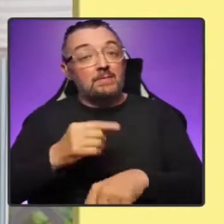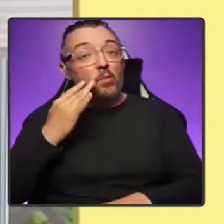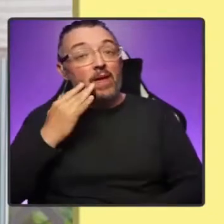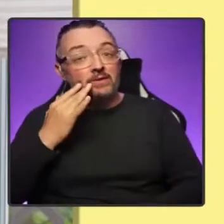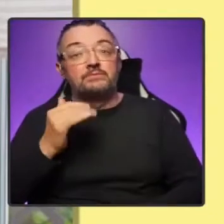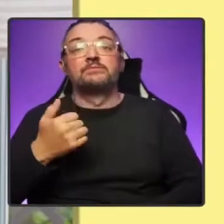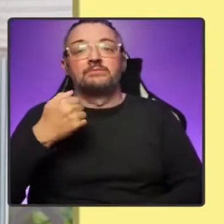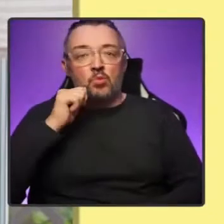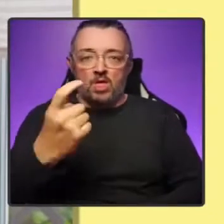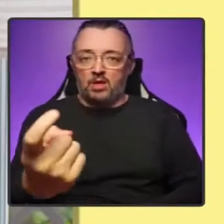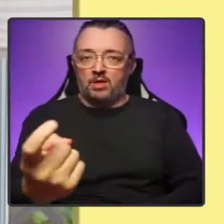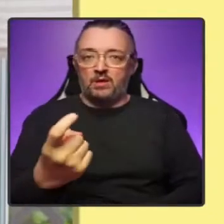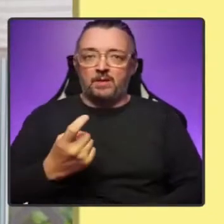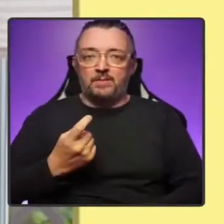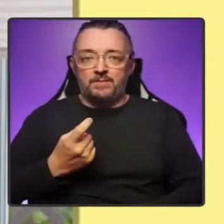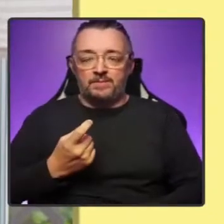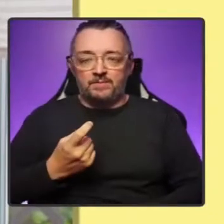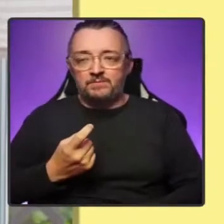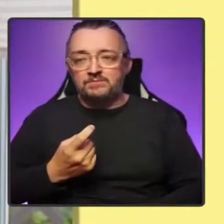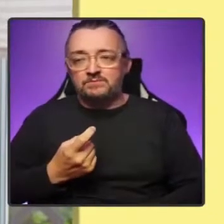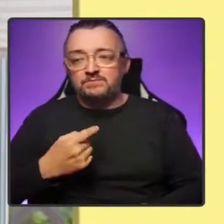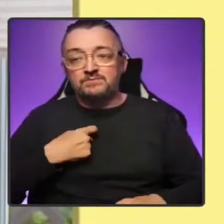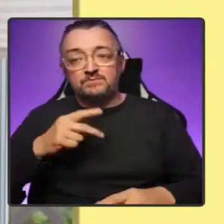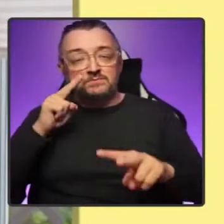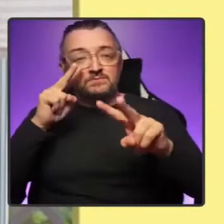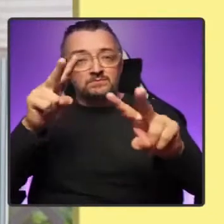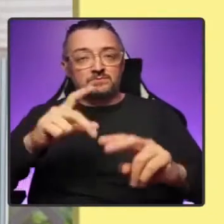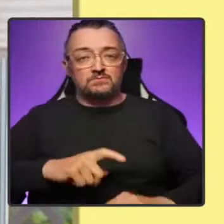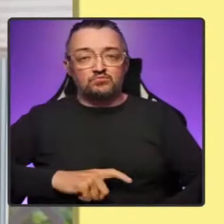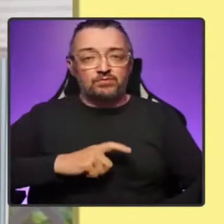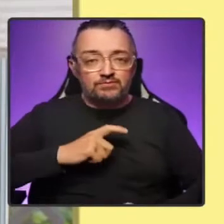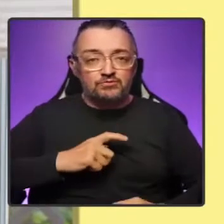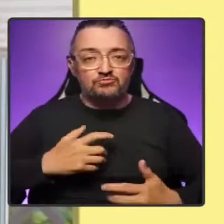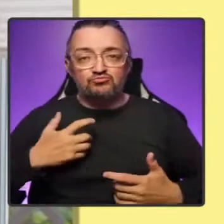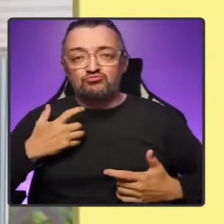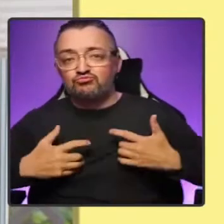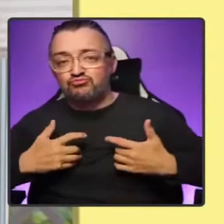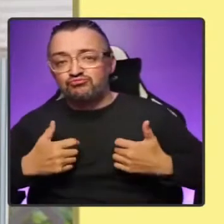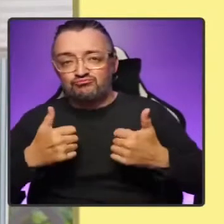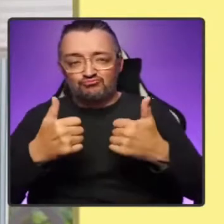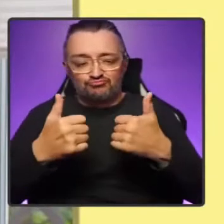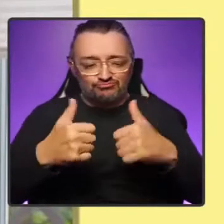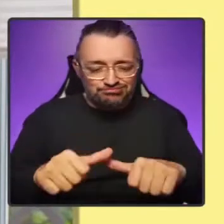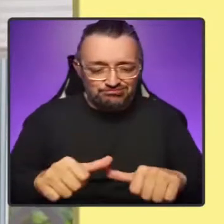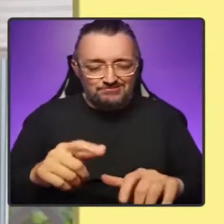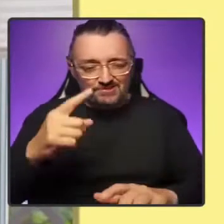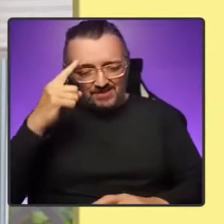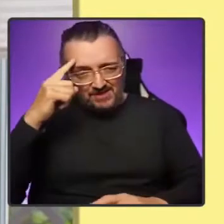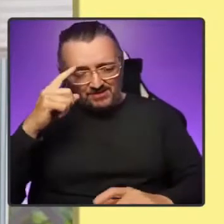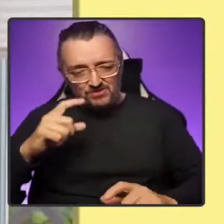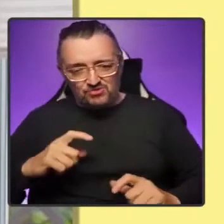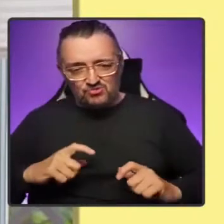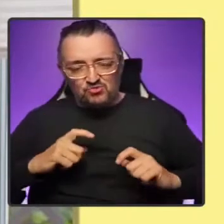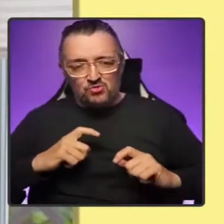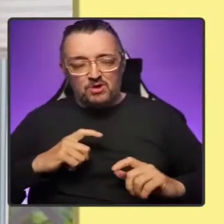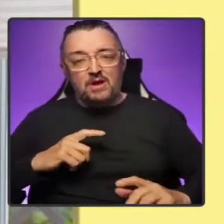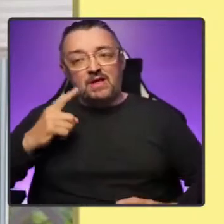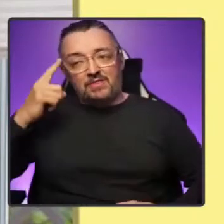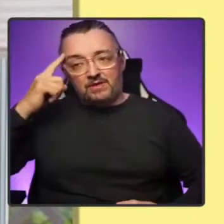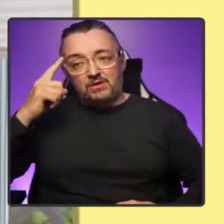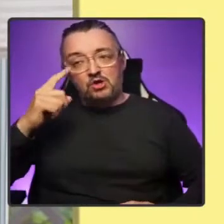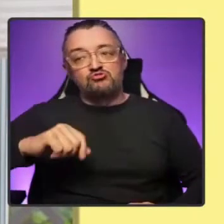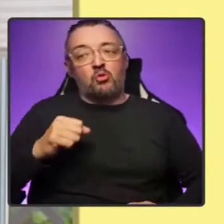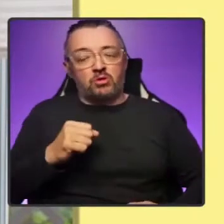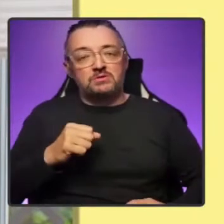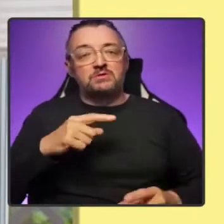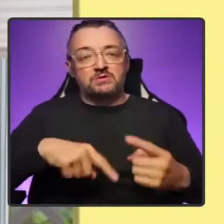us look to it with confidence, ambition and resolve. And let us make Scotland all we know it can be.